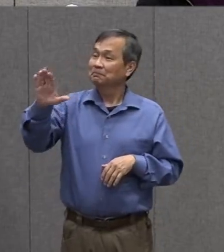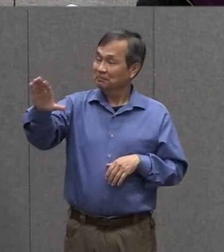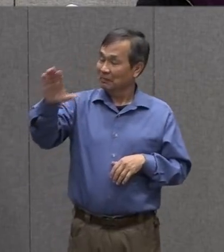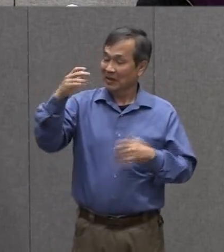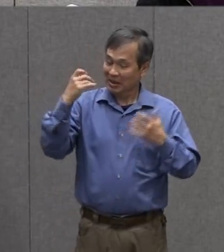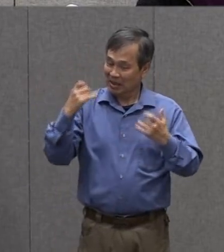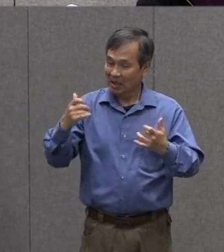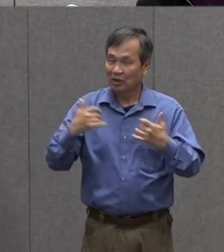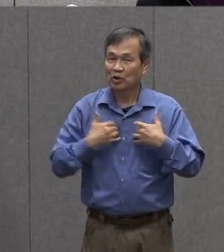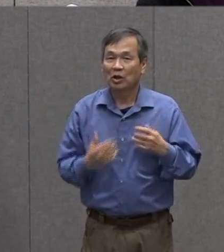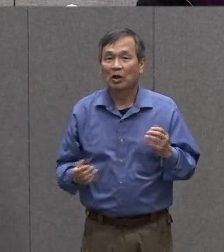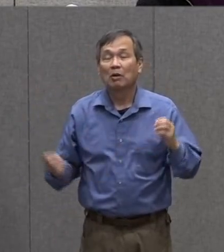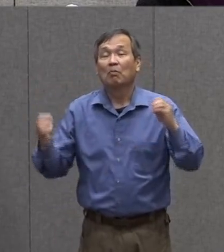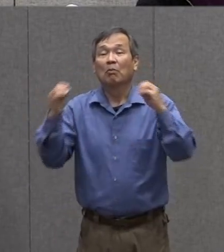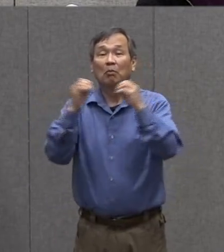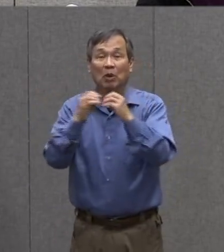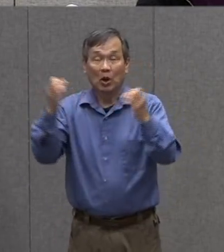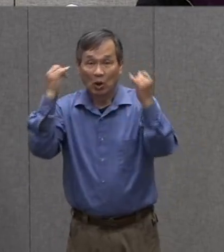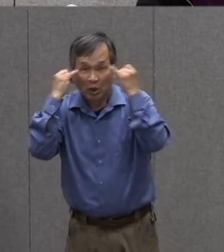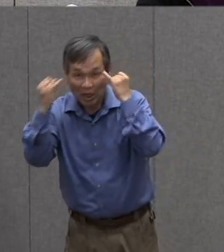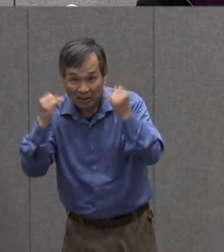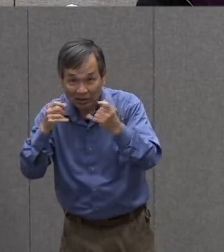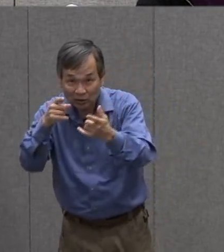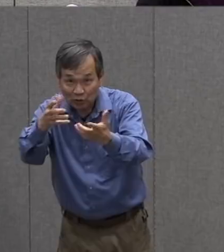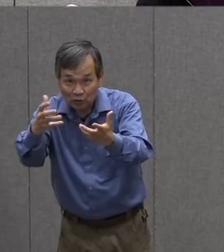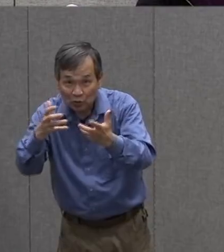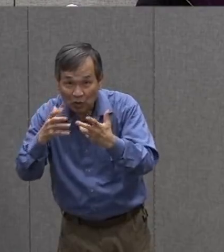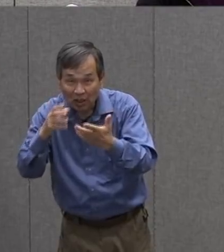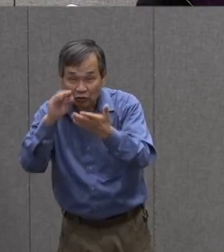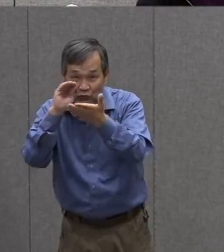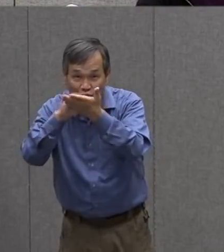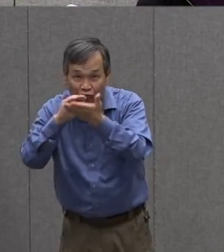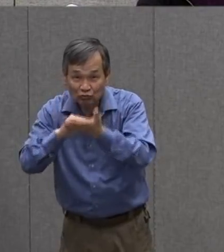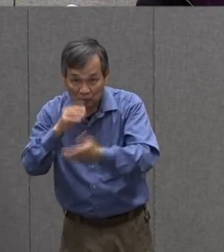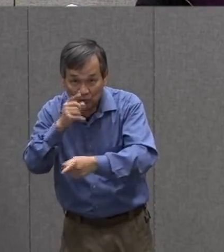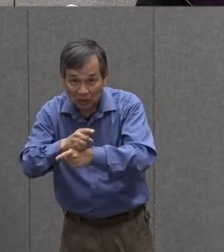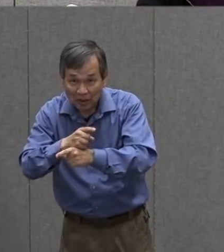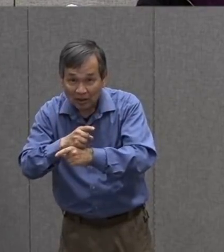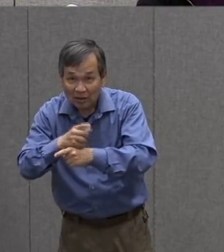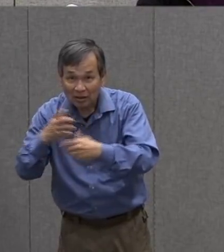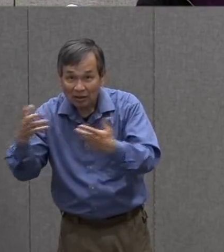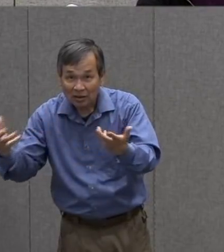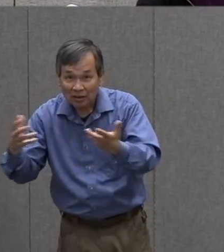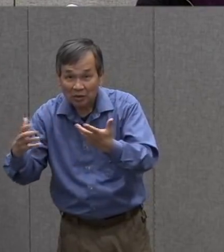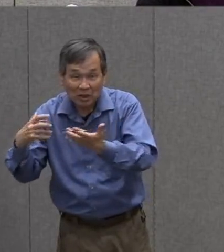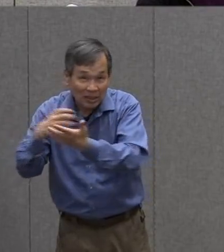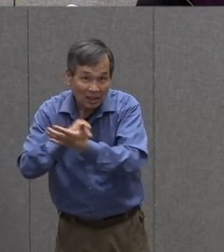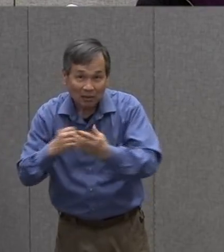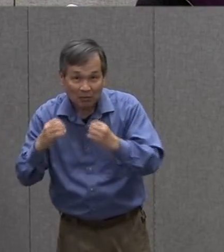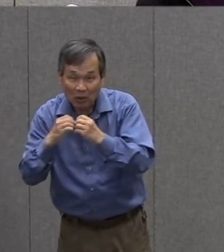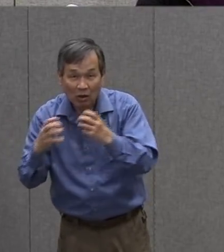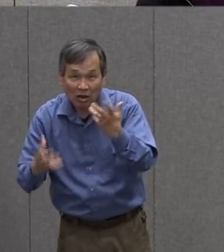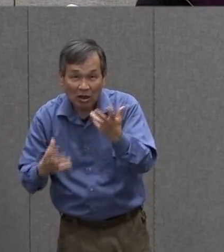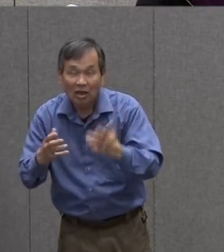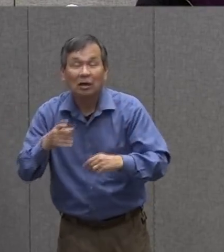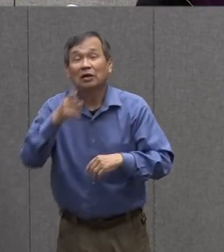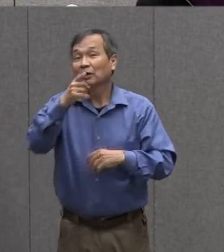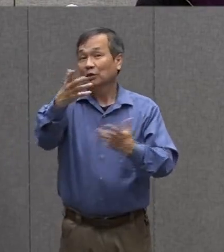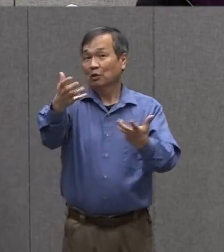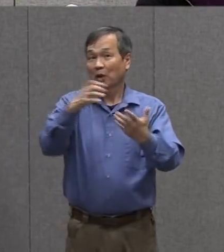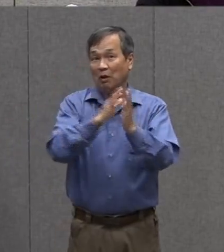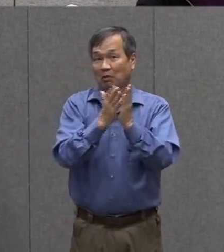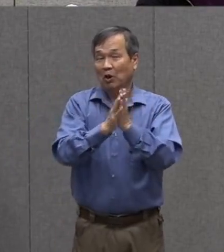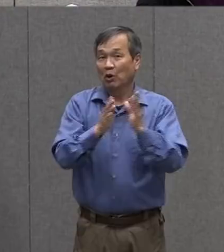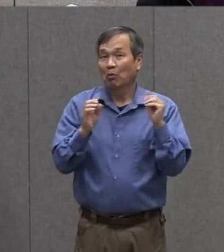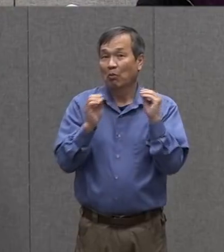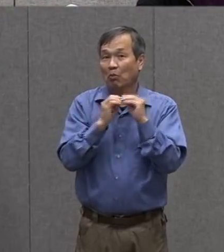few more ideas that you want to put together that you want to collect or maybe you want your book to be